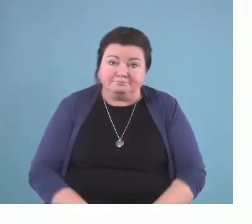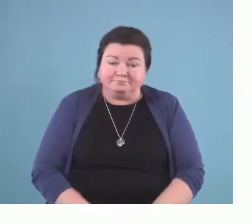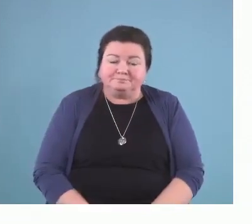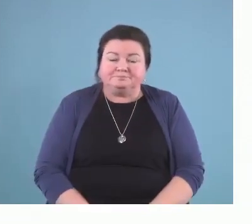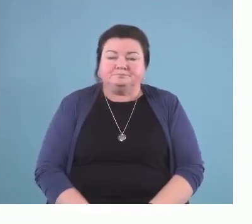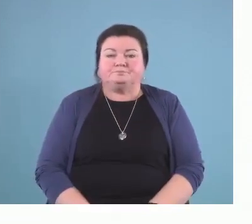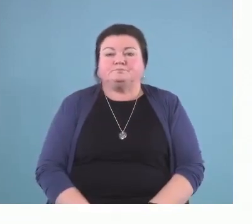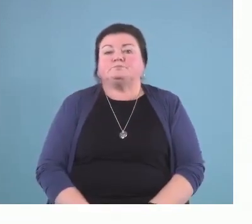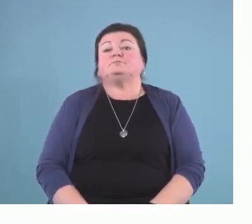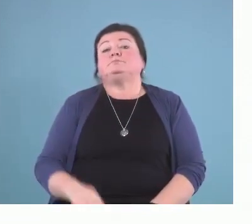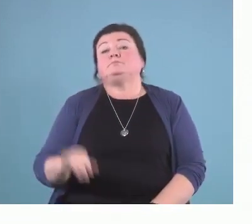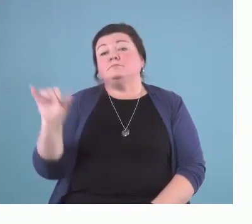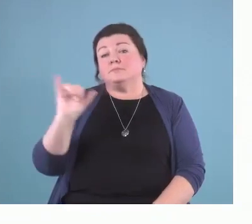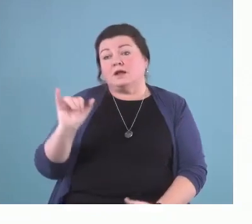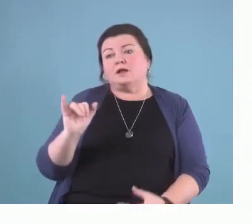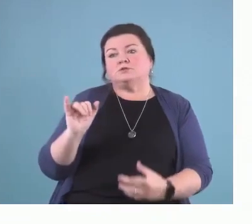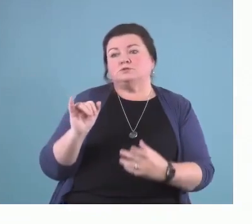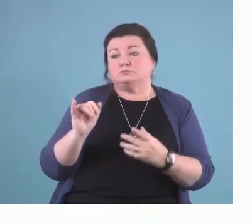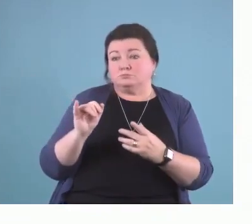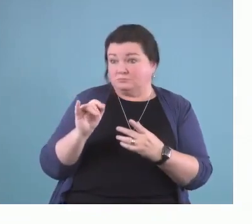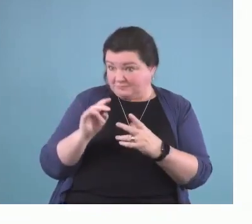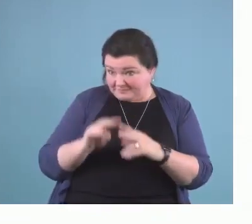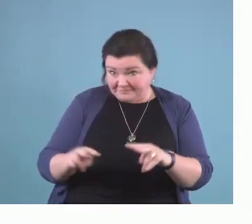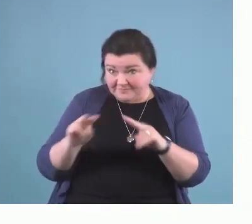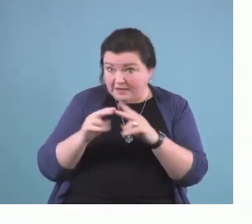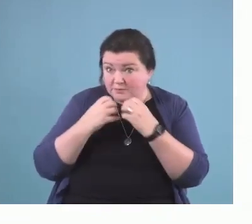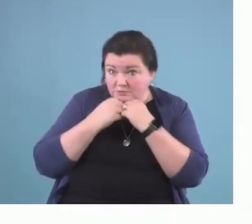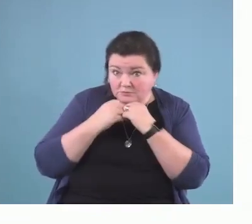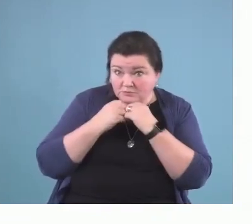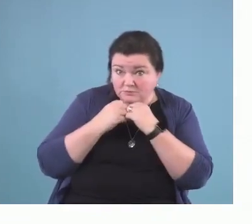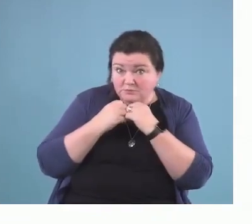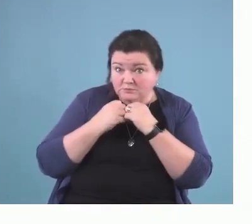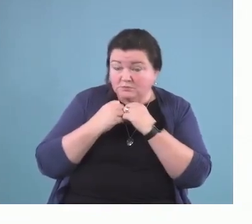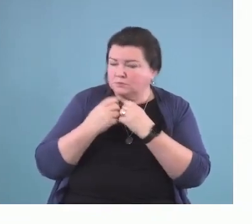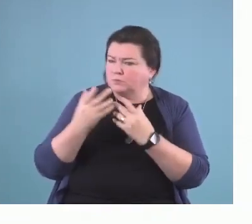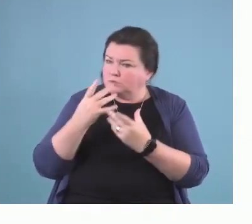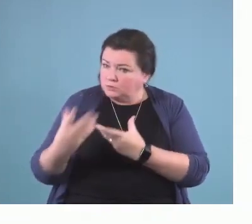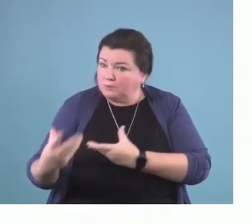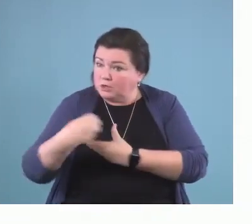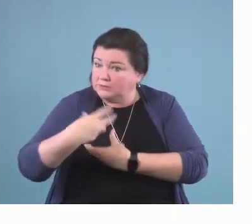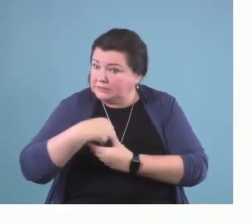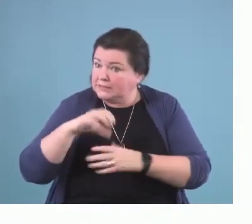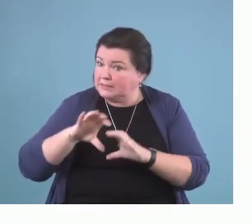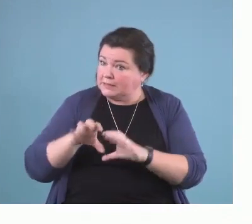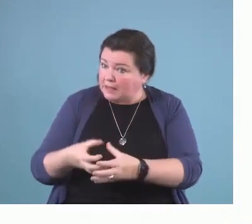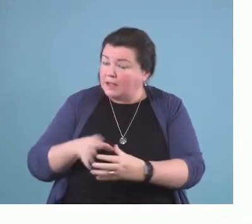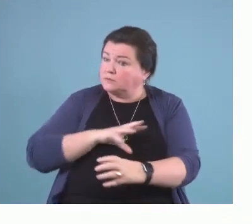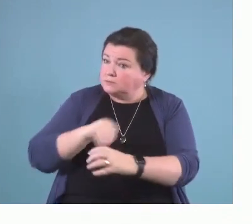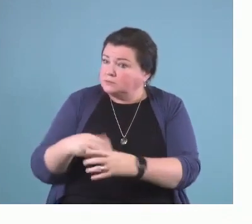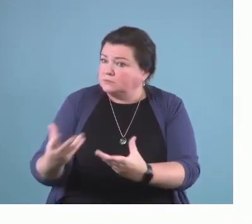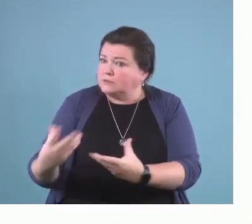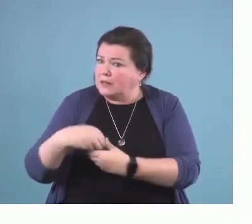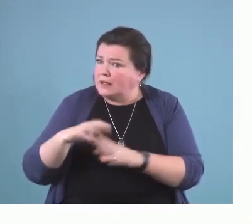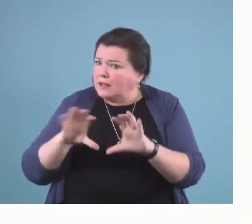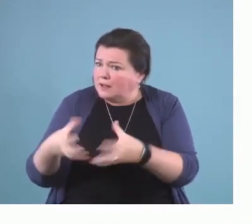We need to understand why it's valuable or what is valuable to you about being able to participate in class, because then you can build on those values